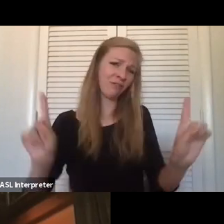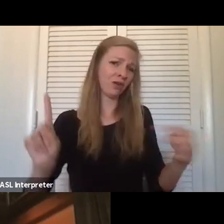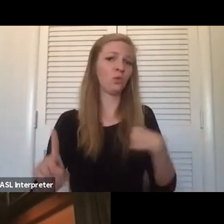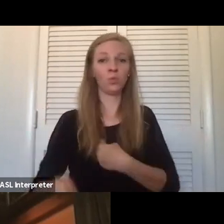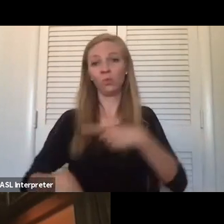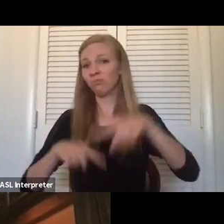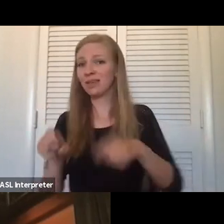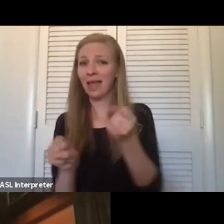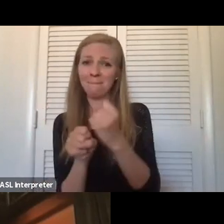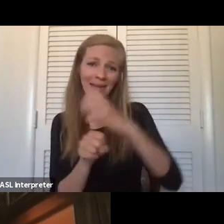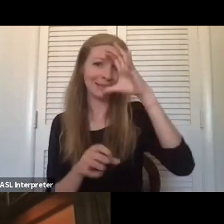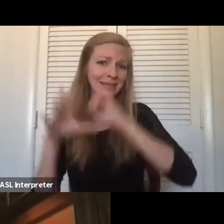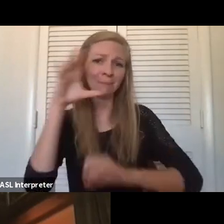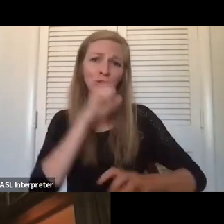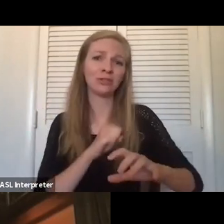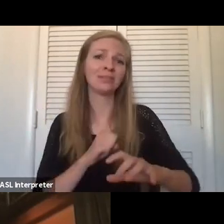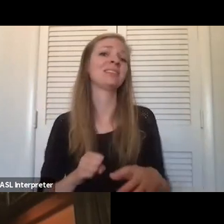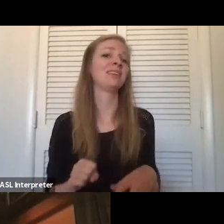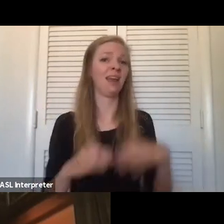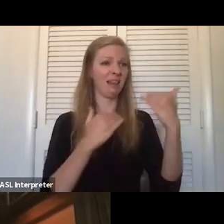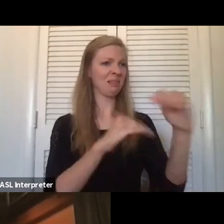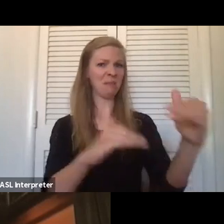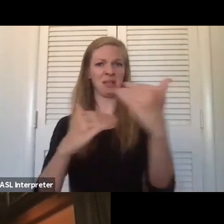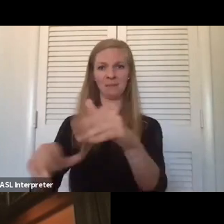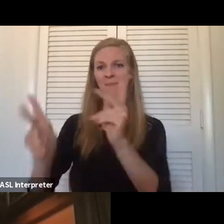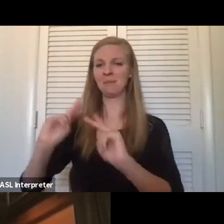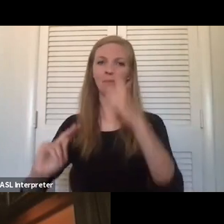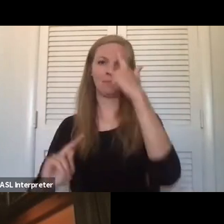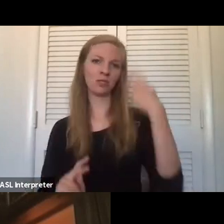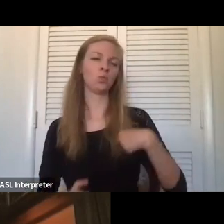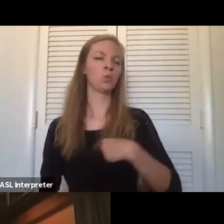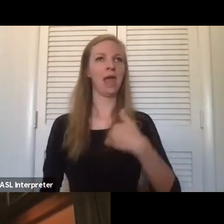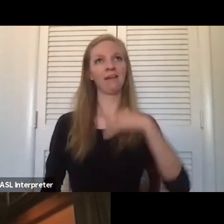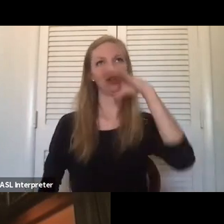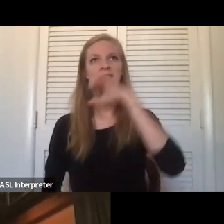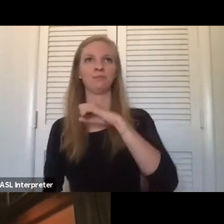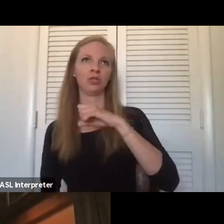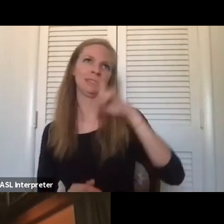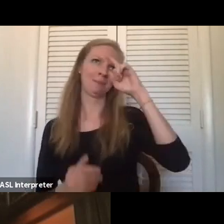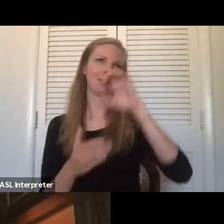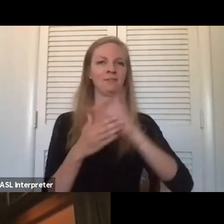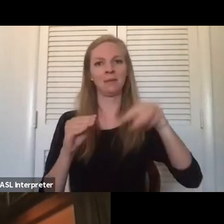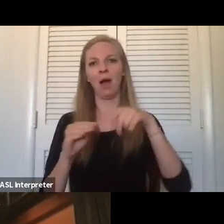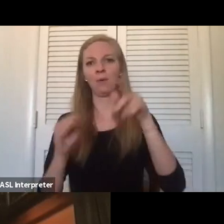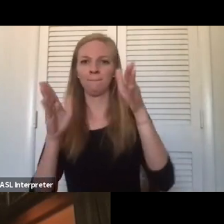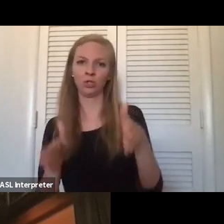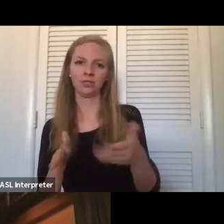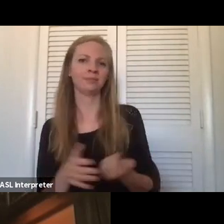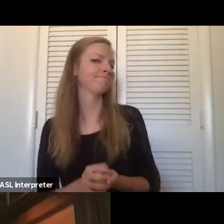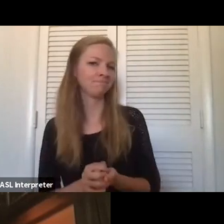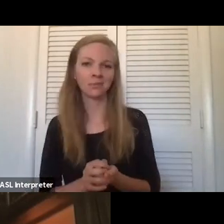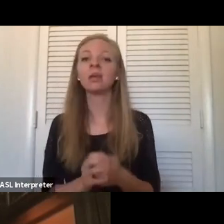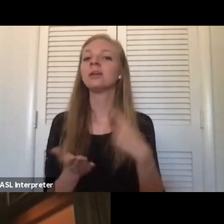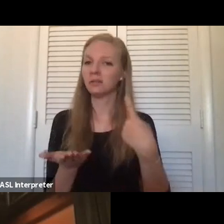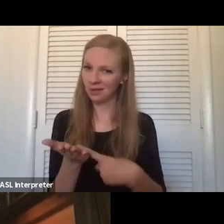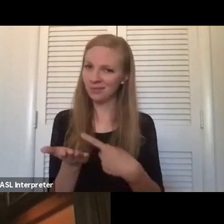people based on our notions and beliefs. So you, you, sometimes you're going to have